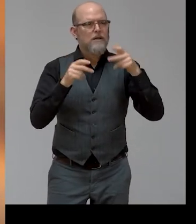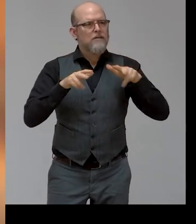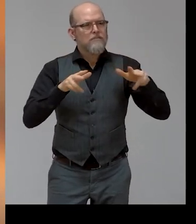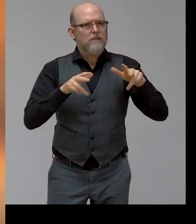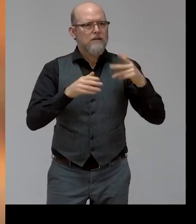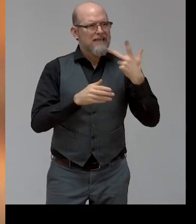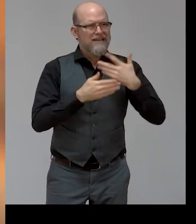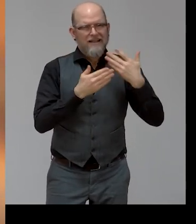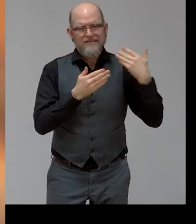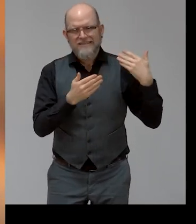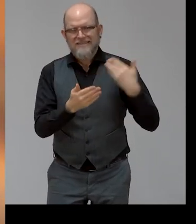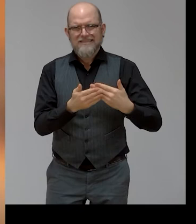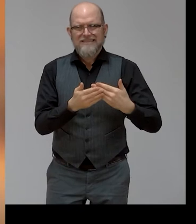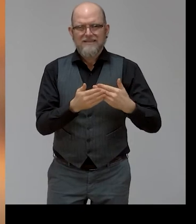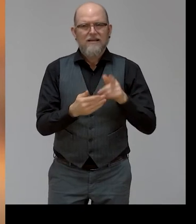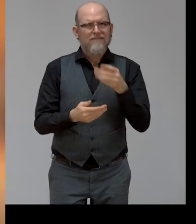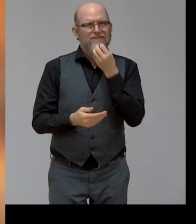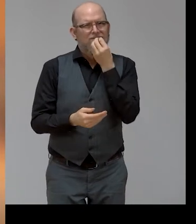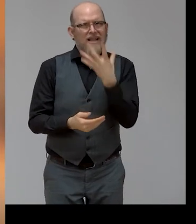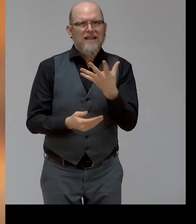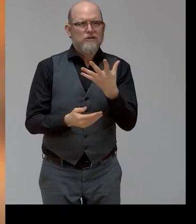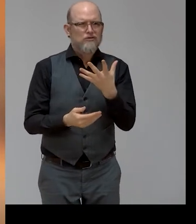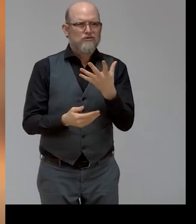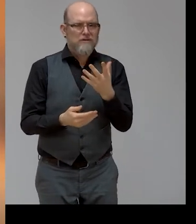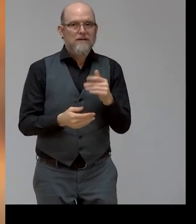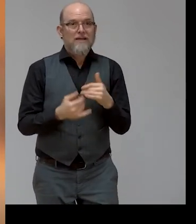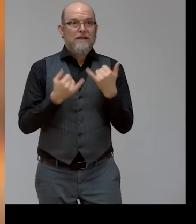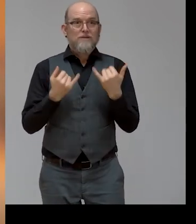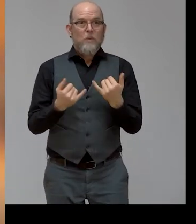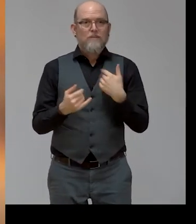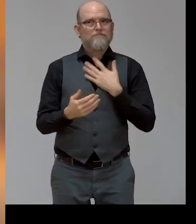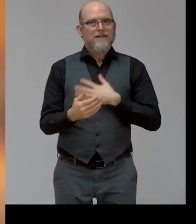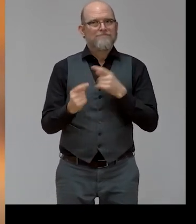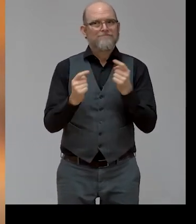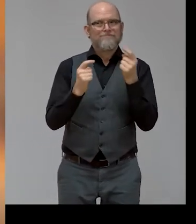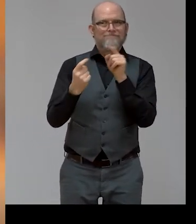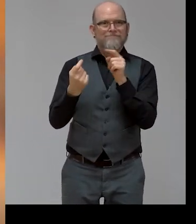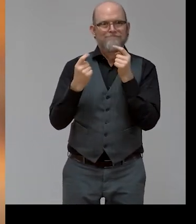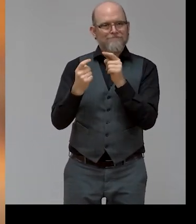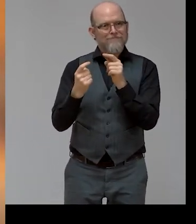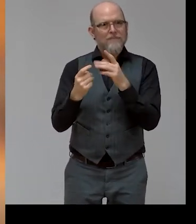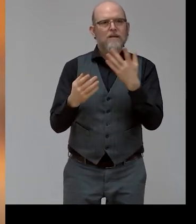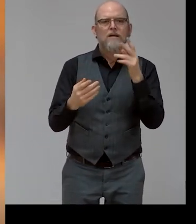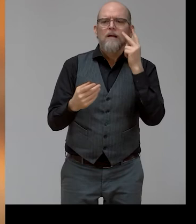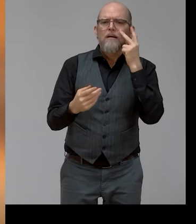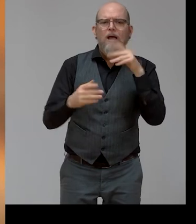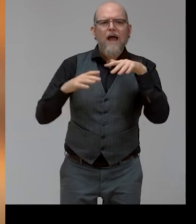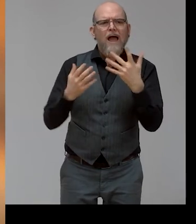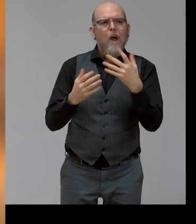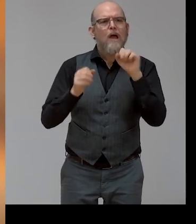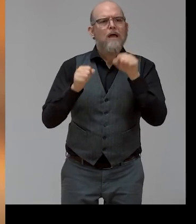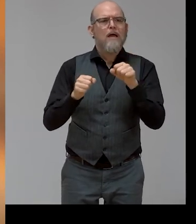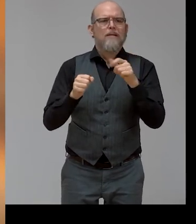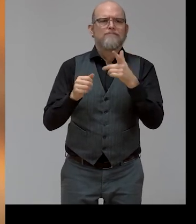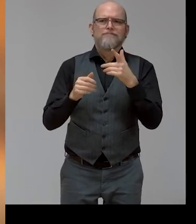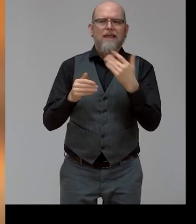we will have together with you a debate on inclusive recovery. We all know what